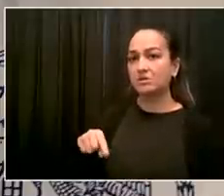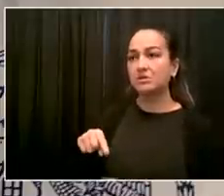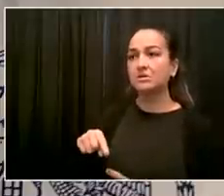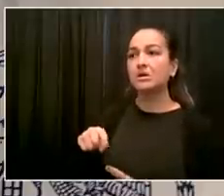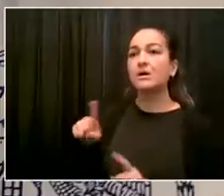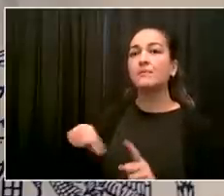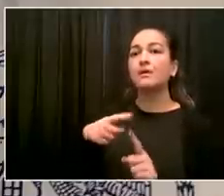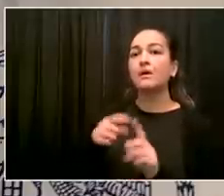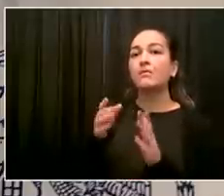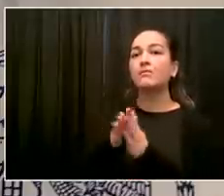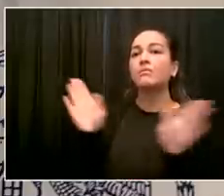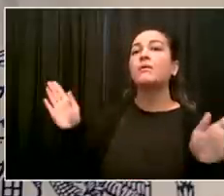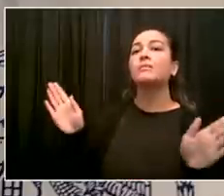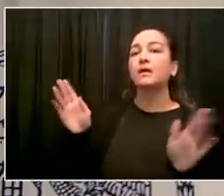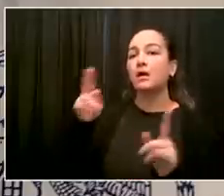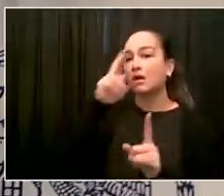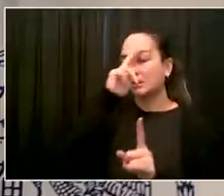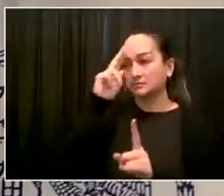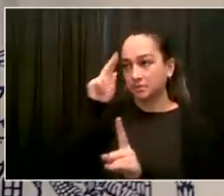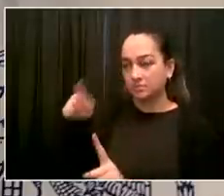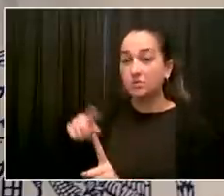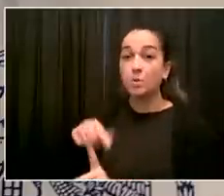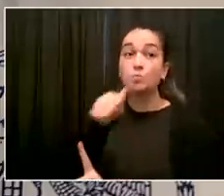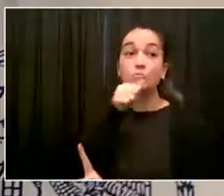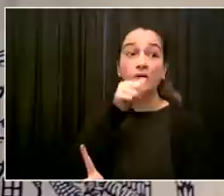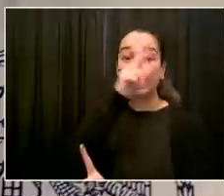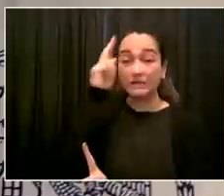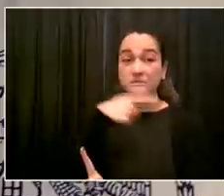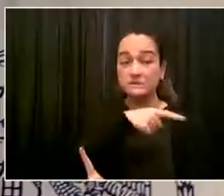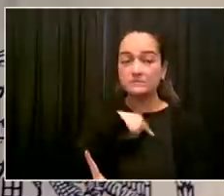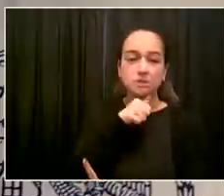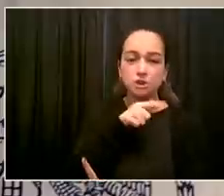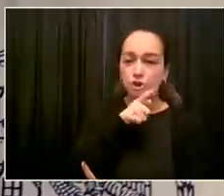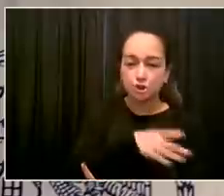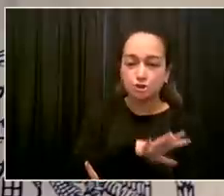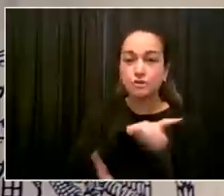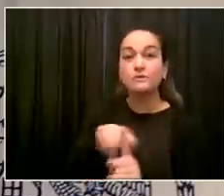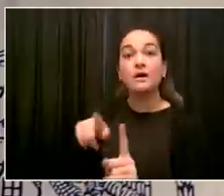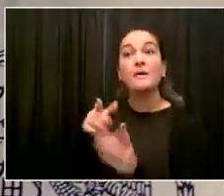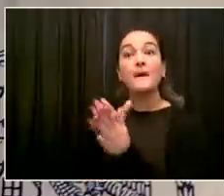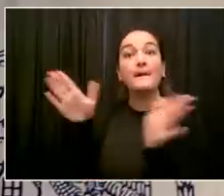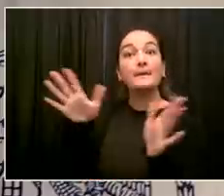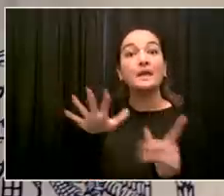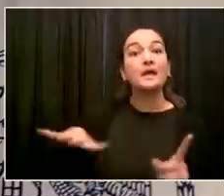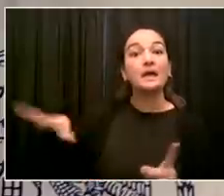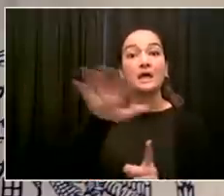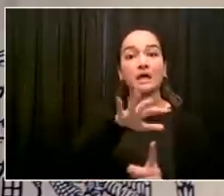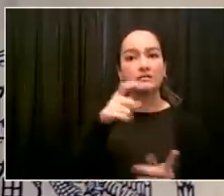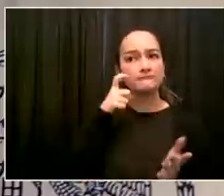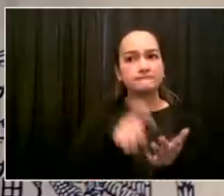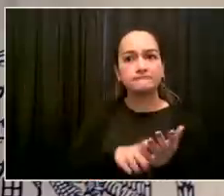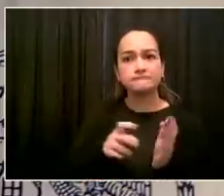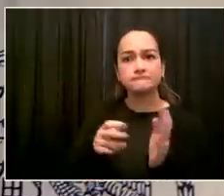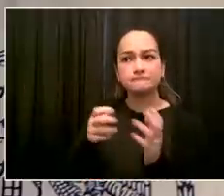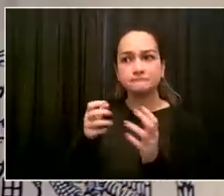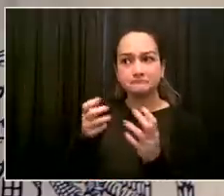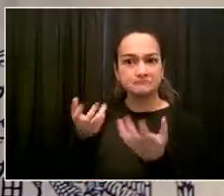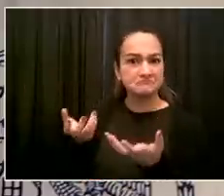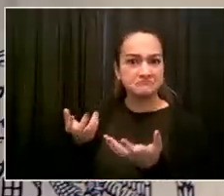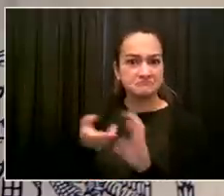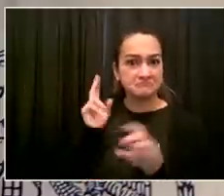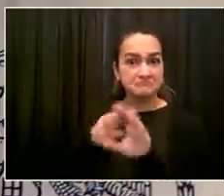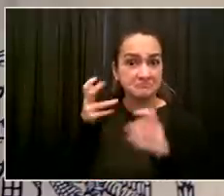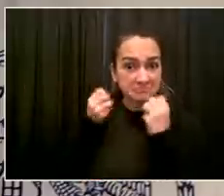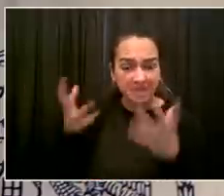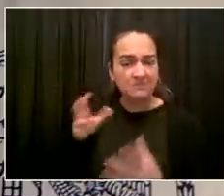Dr. Choksi can speak to anything about the private hospitals that we're hearing as well. Go ahead, Dr. Katz. Thank you